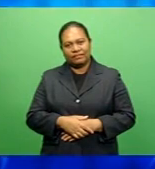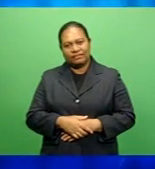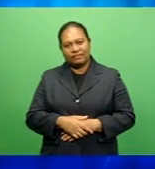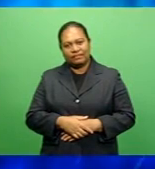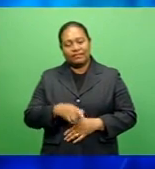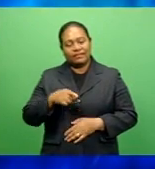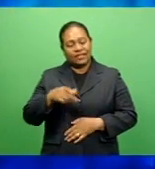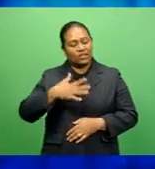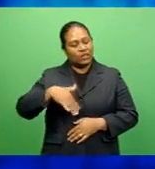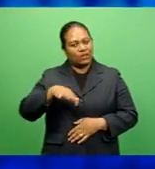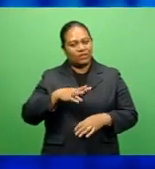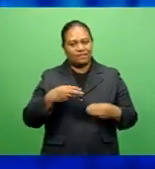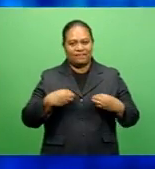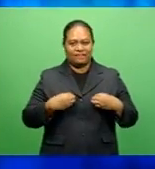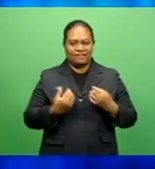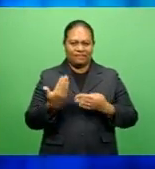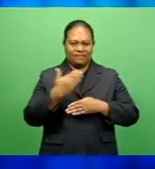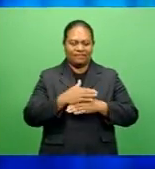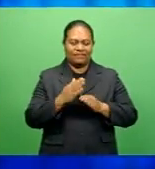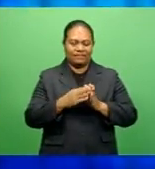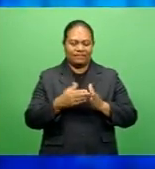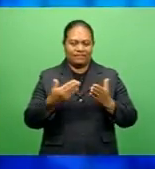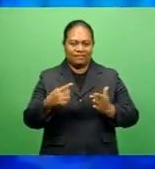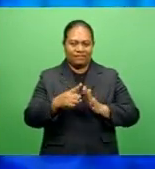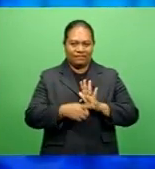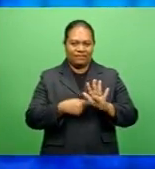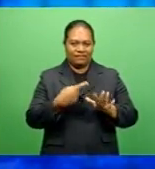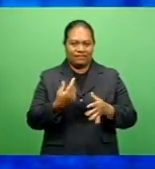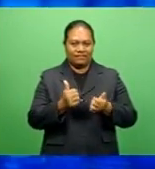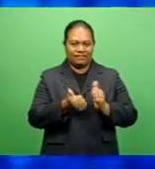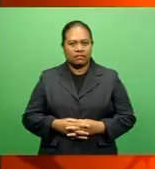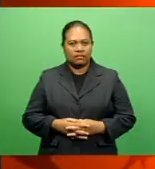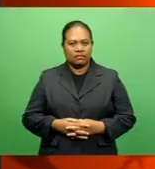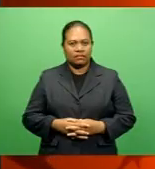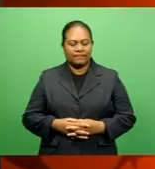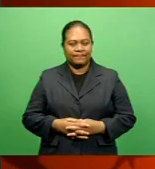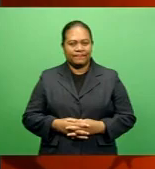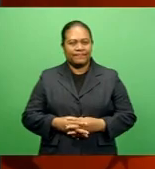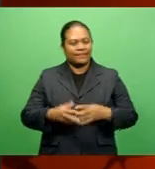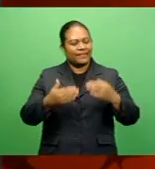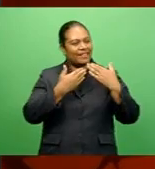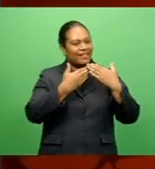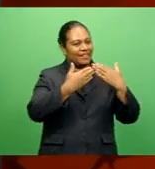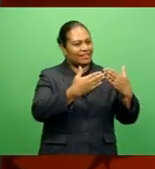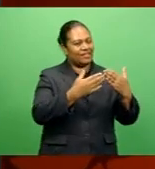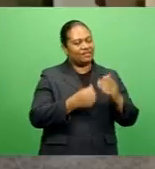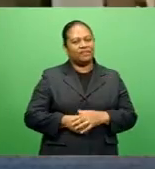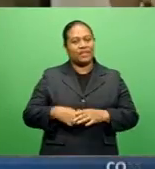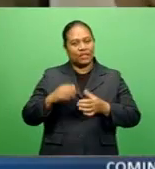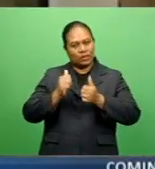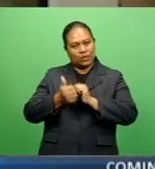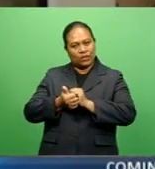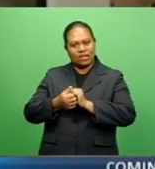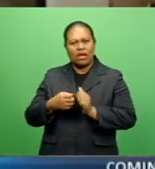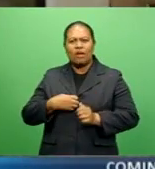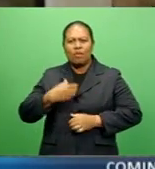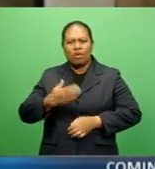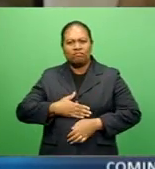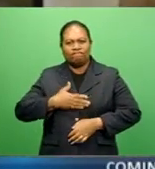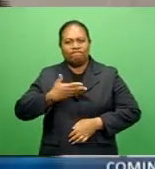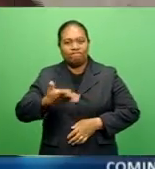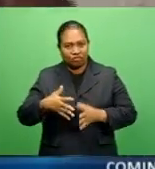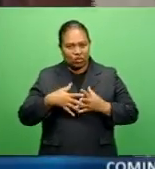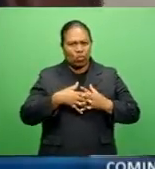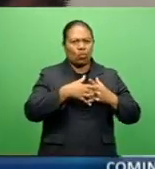And that's it from Business Tonight. We now join Jamie with the latest in sports. Thank you and good evening ahead in sports. More interest from